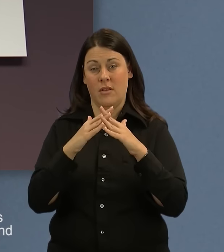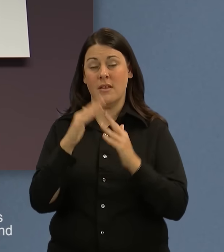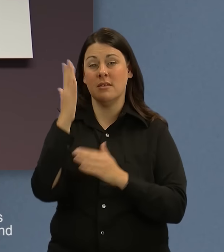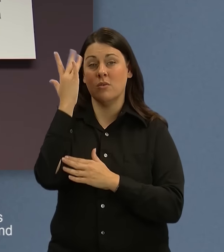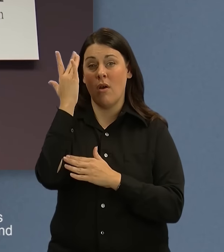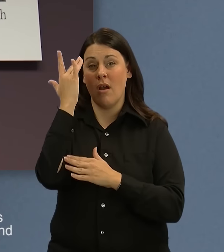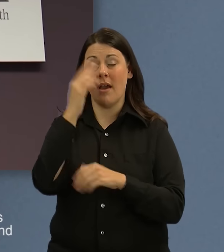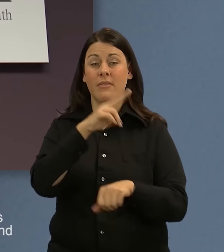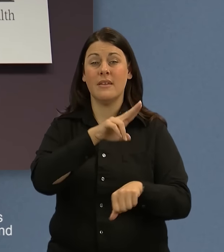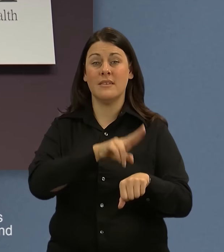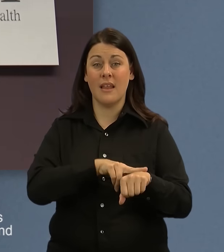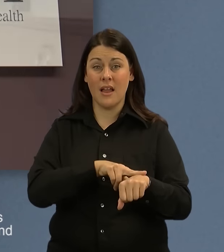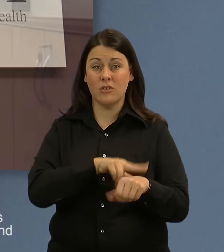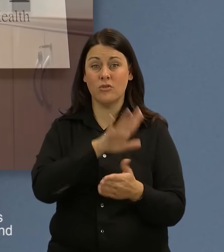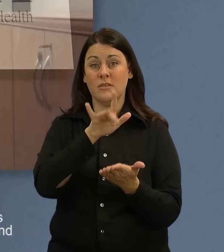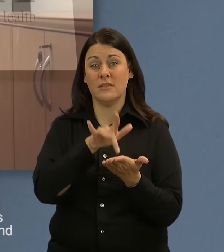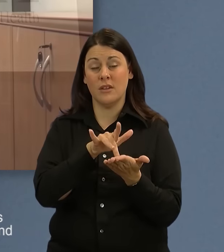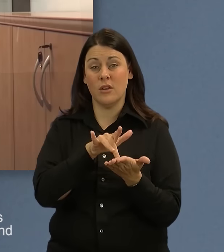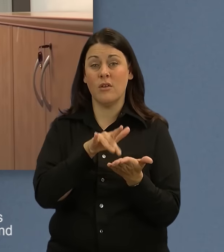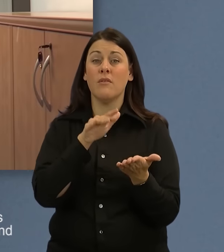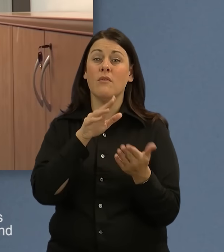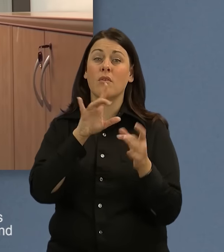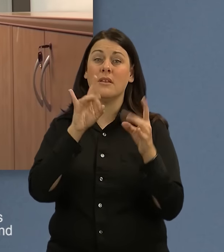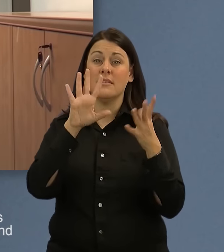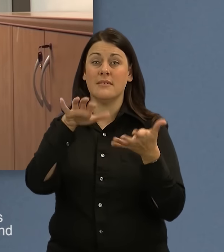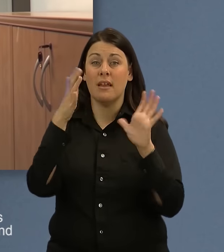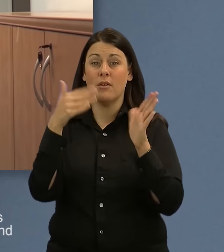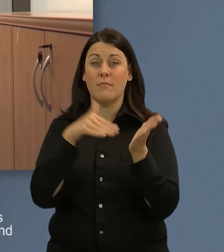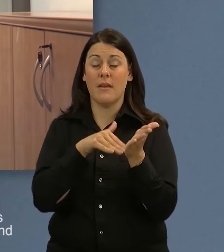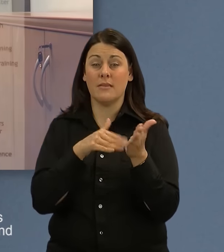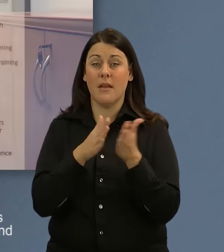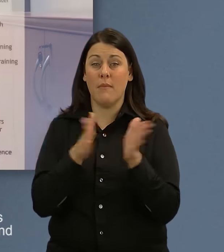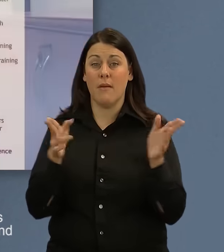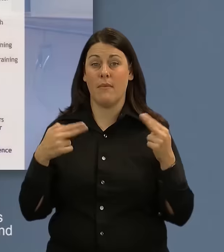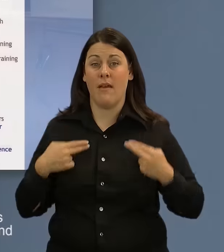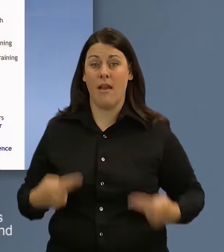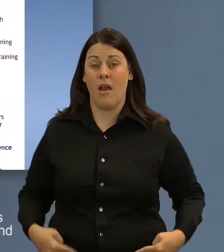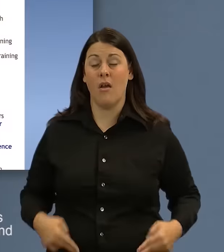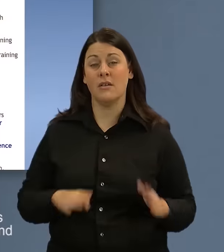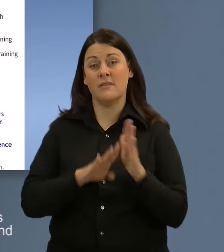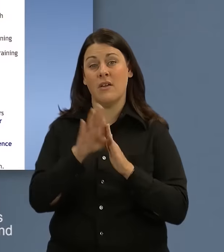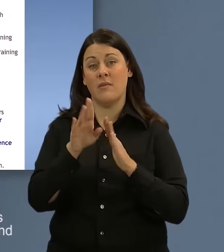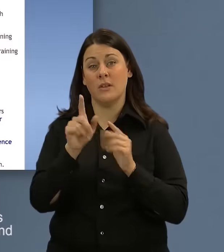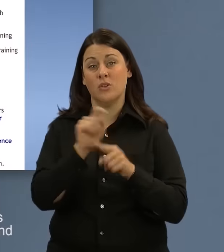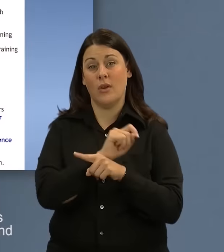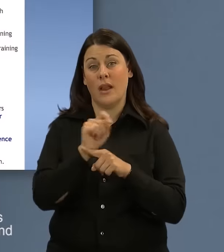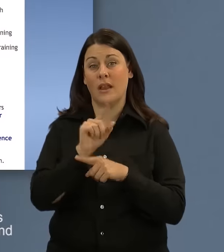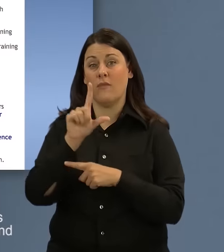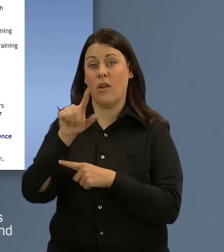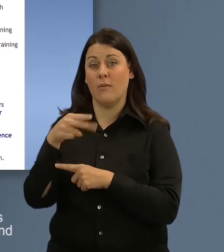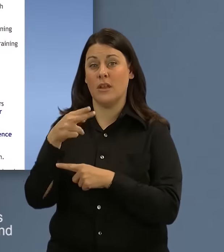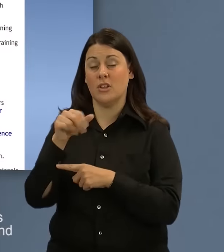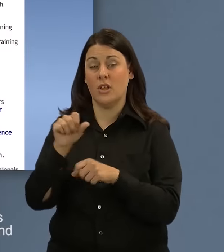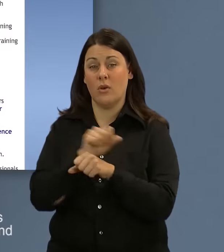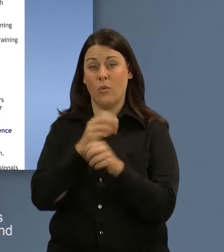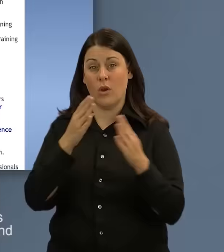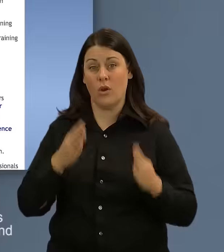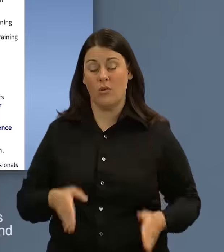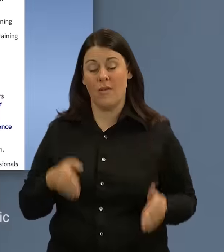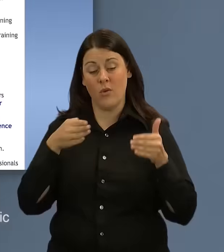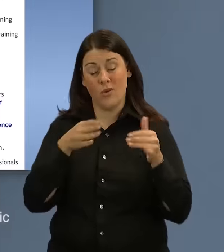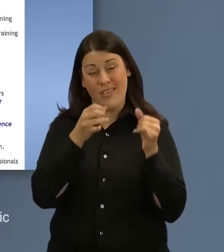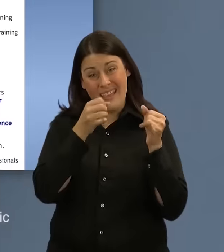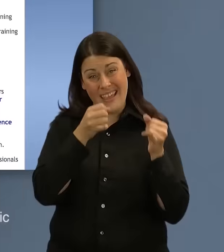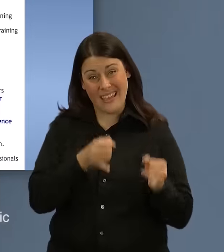for Disaster Medicine and Public Health has developed a training program for LPHA workers that focuses on individual